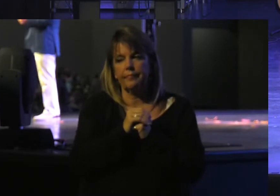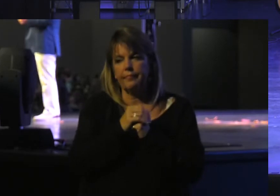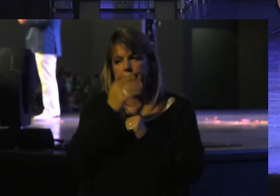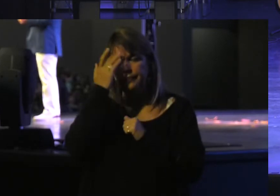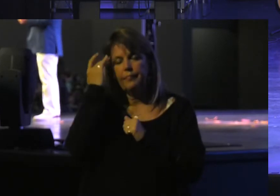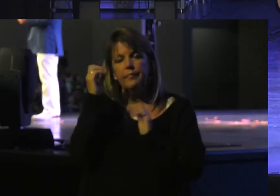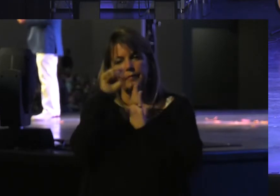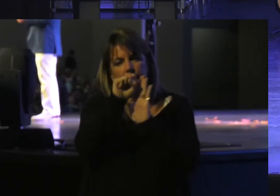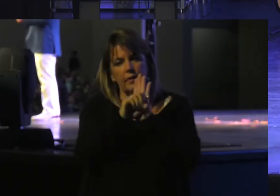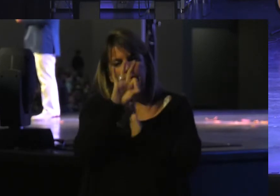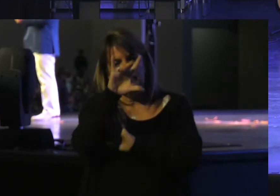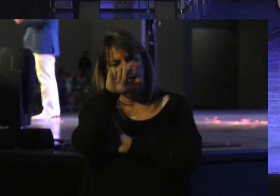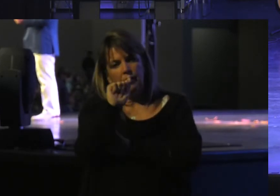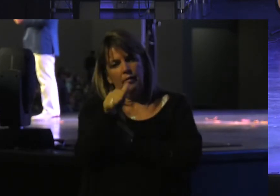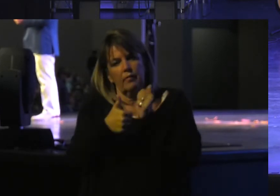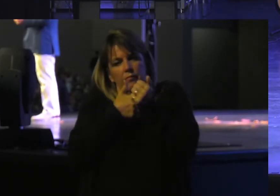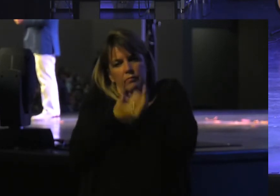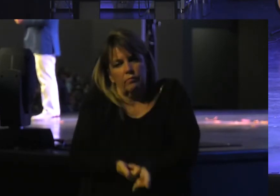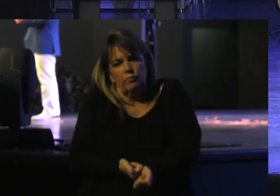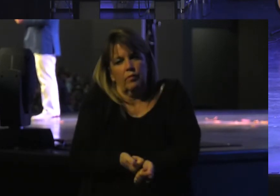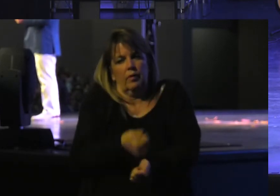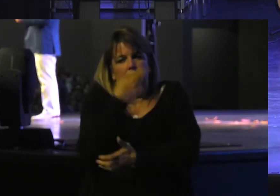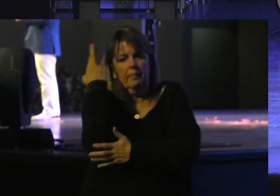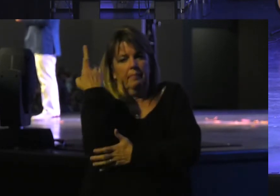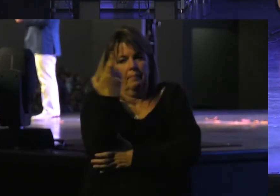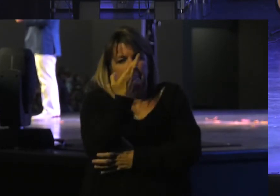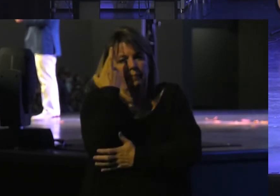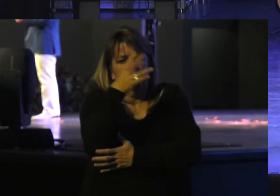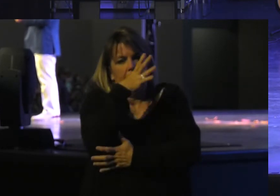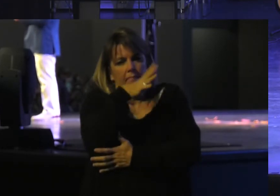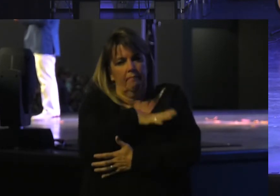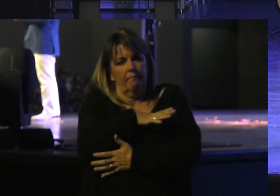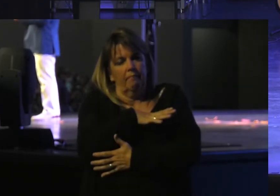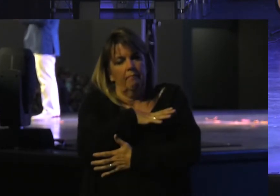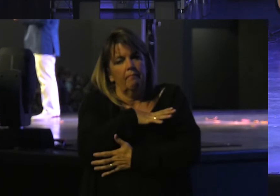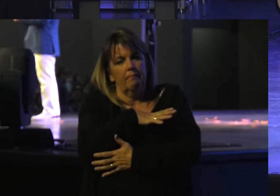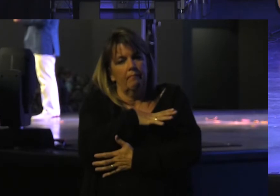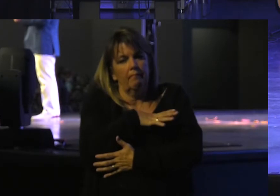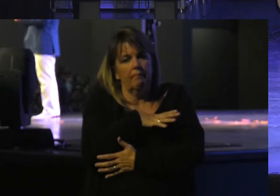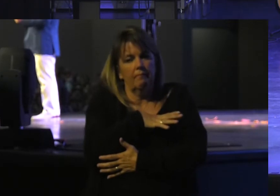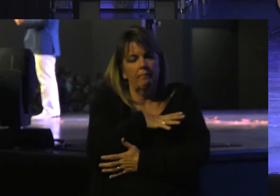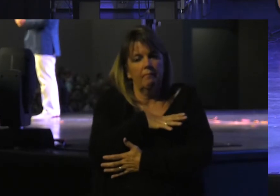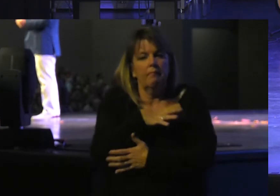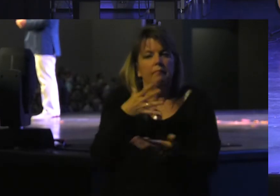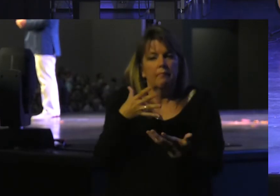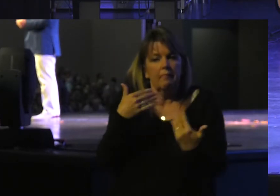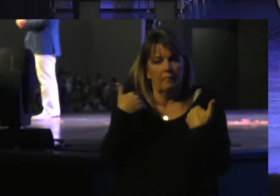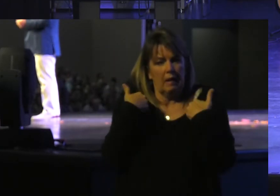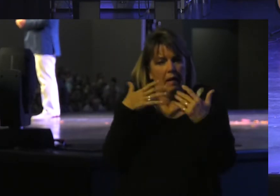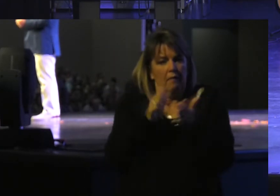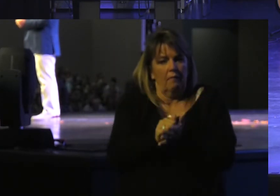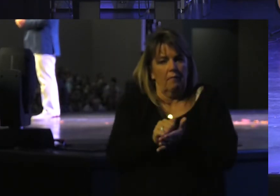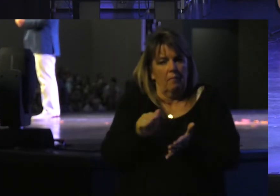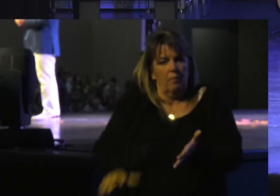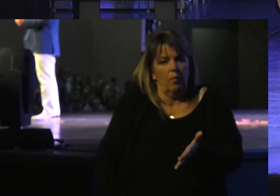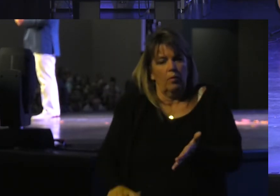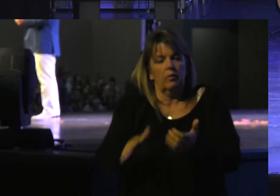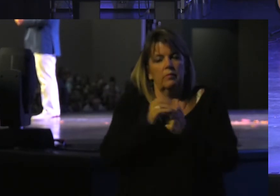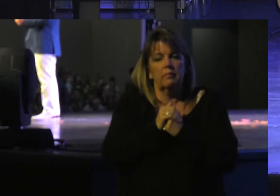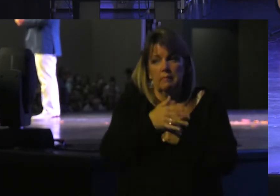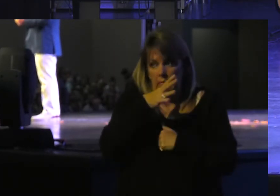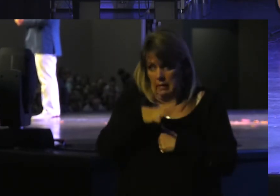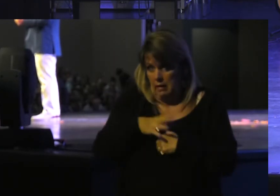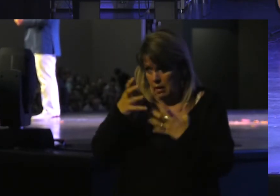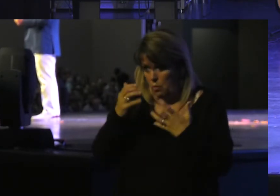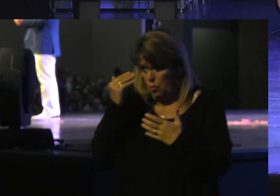Of Florida Tracks the Reasons Women Go in And have Abortions Ladies I